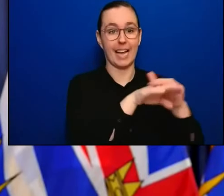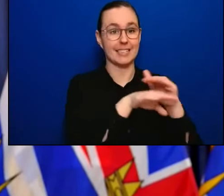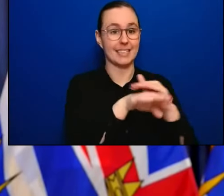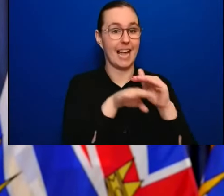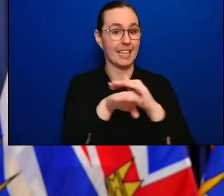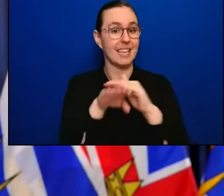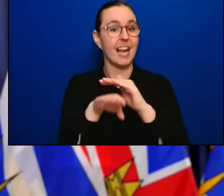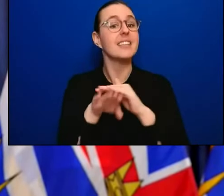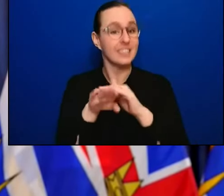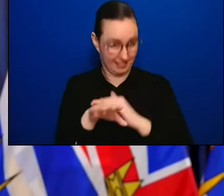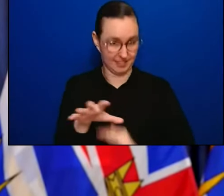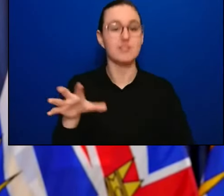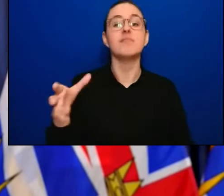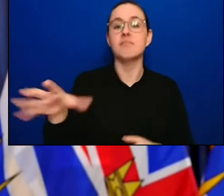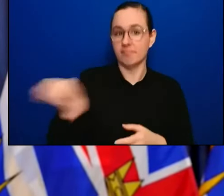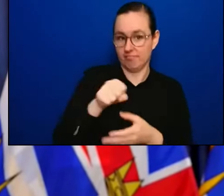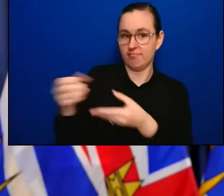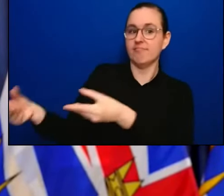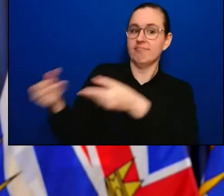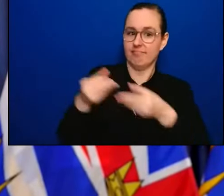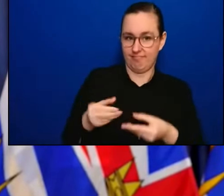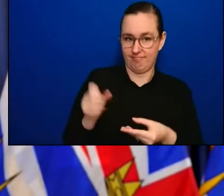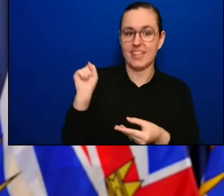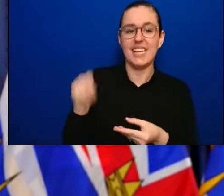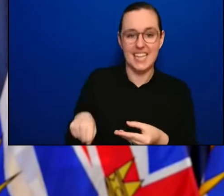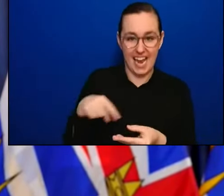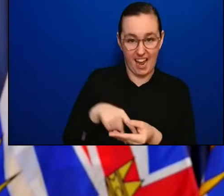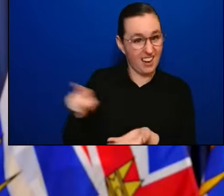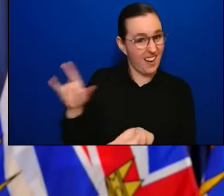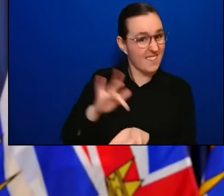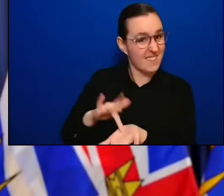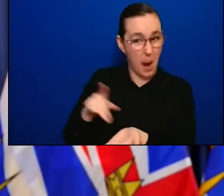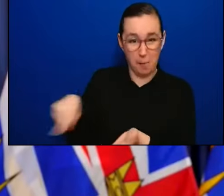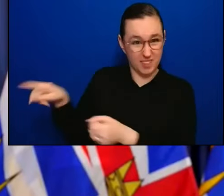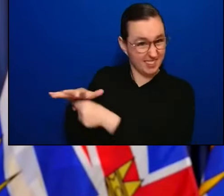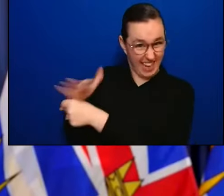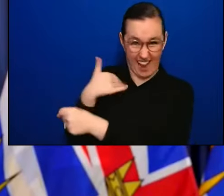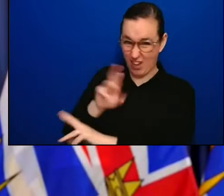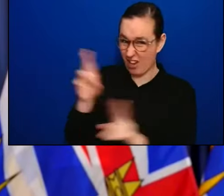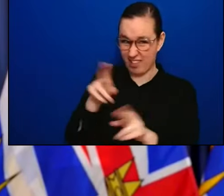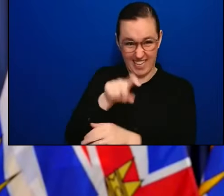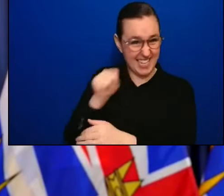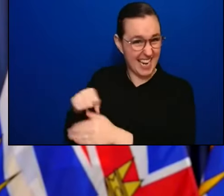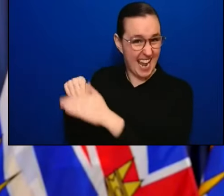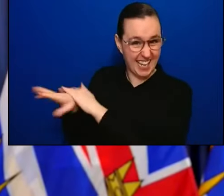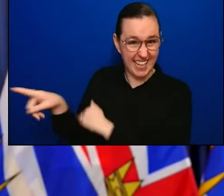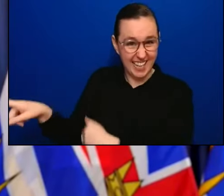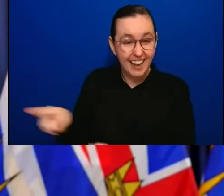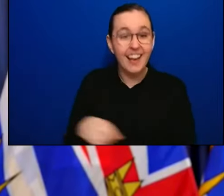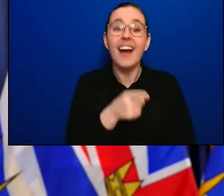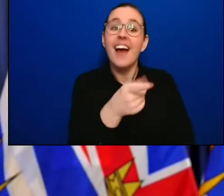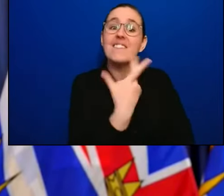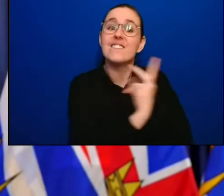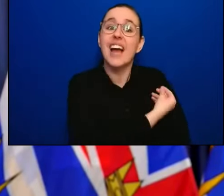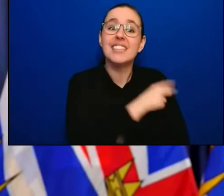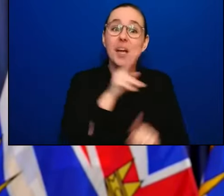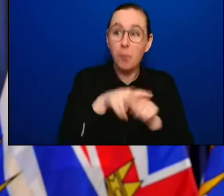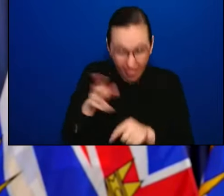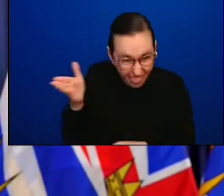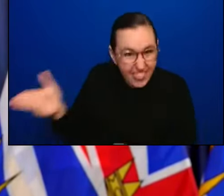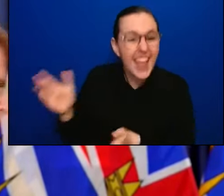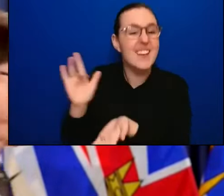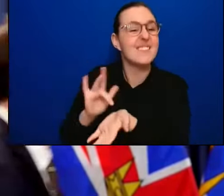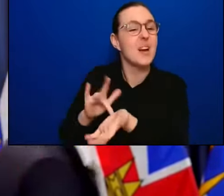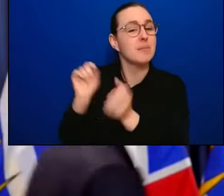And there are rapid tests available today at your pharmacies. And there are vaccinations available to be booked and I encourage people to get booked for their